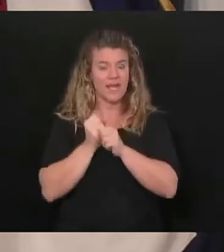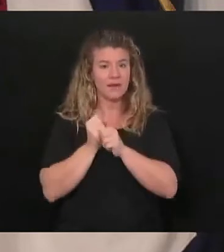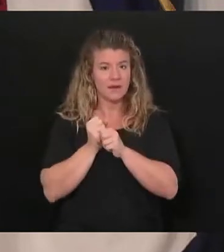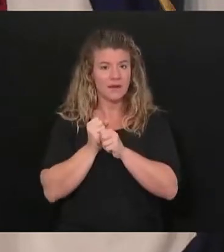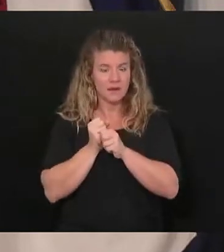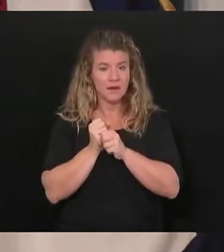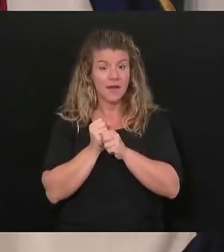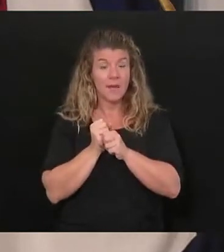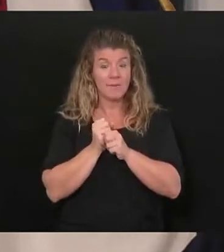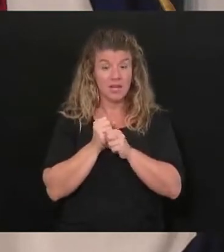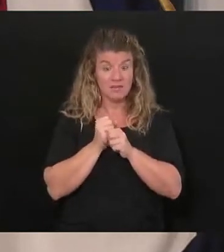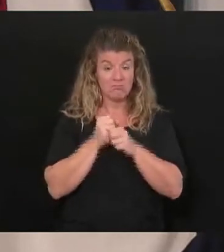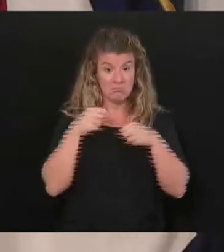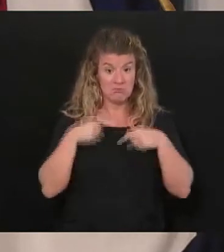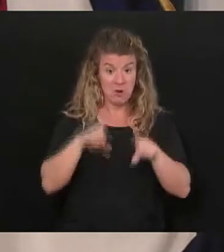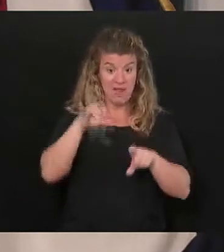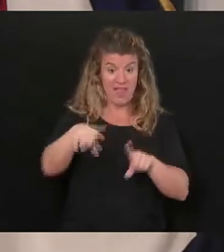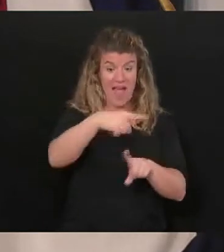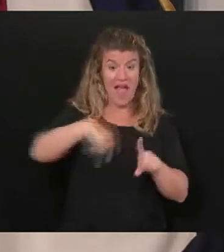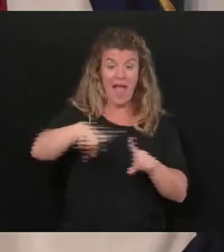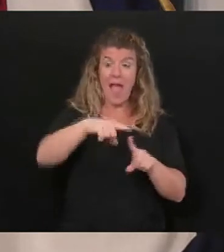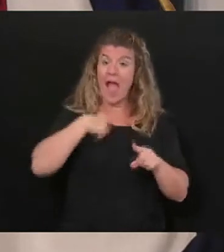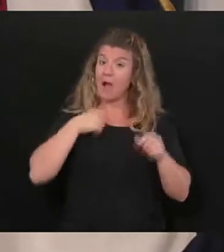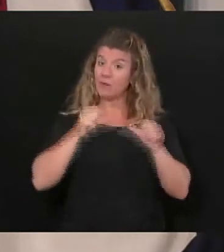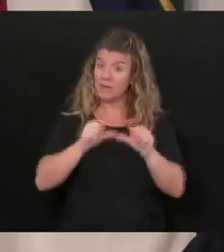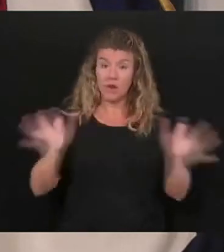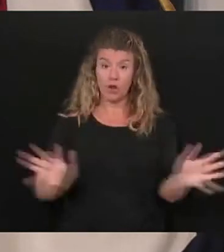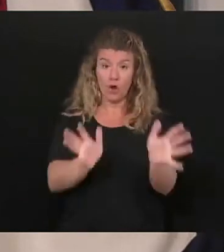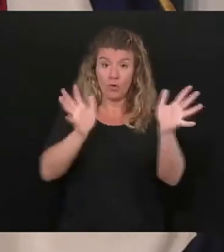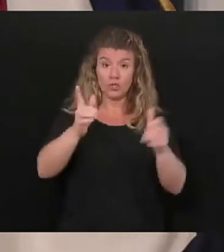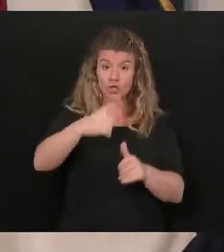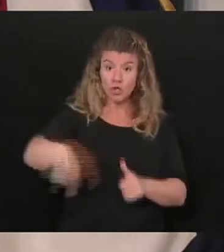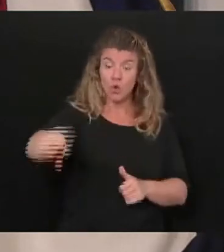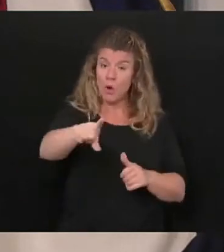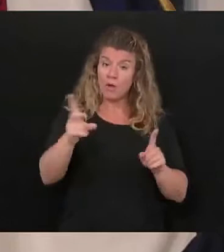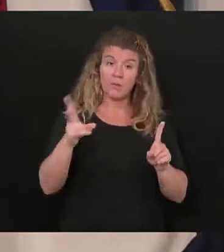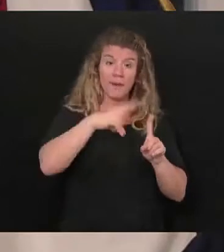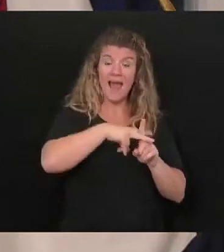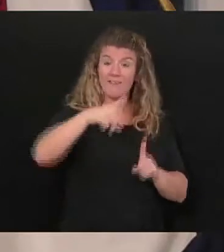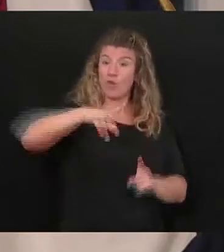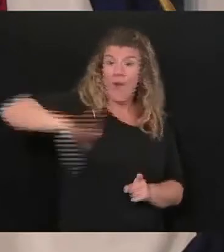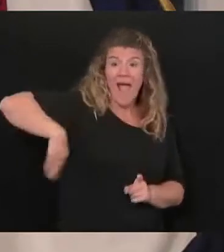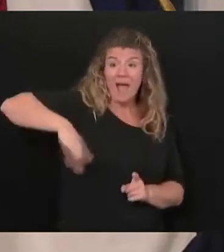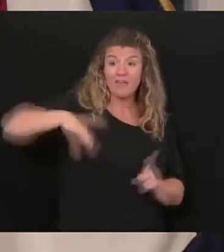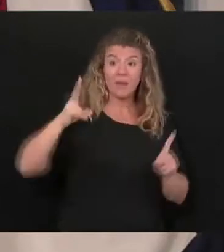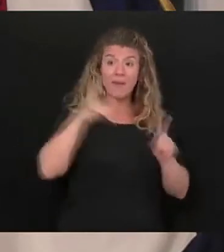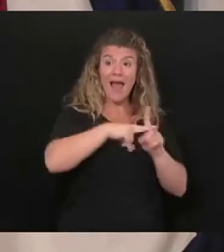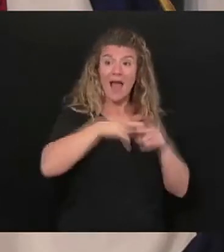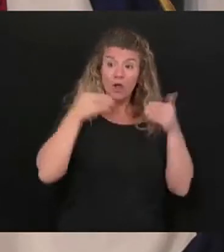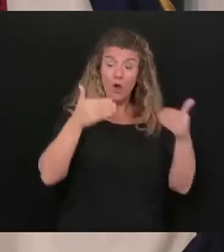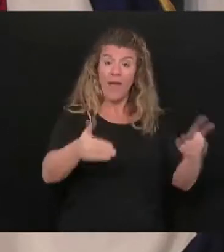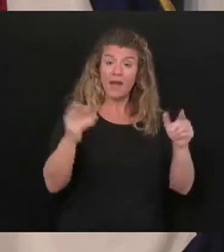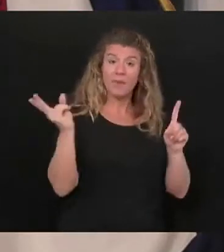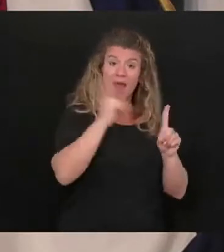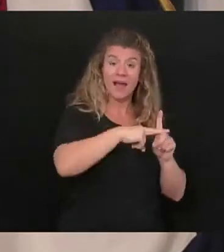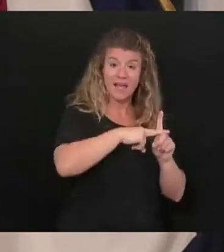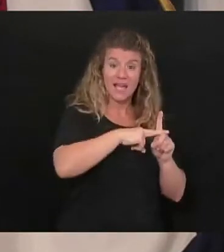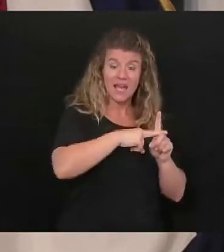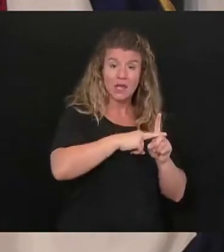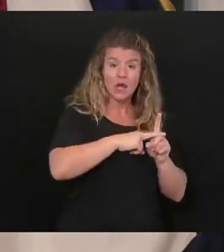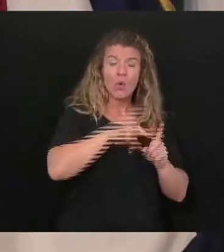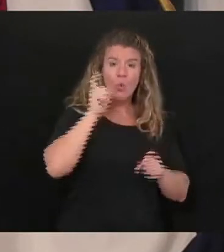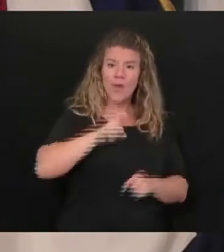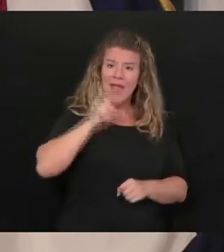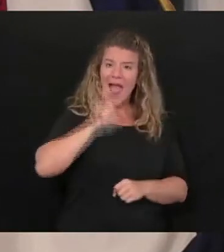in that, I continue to encourage all the cities and the counties that have not applied to apply. And we've got to